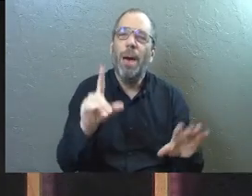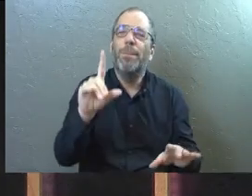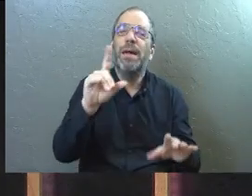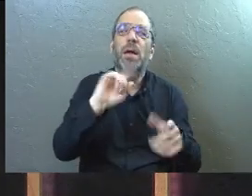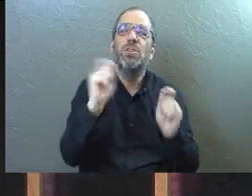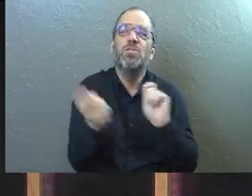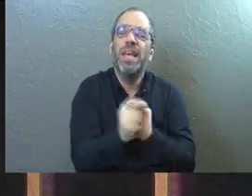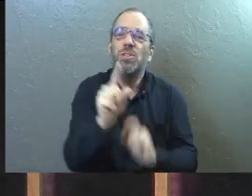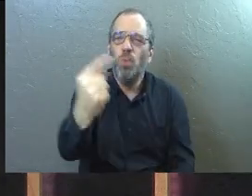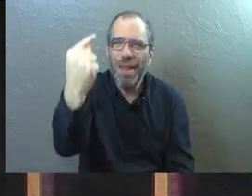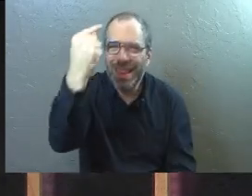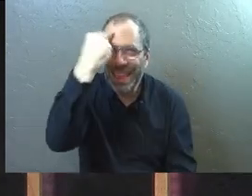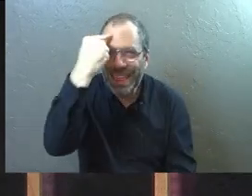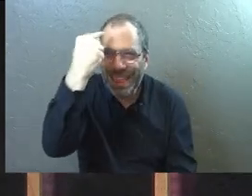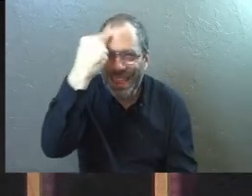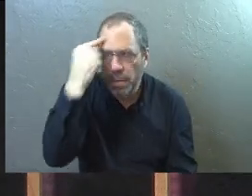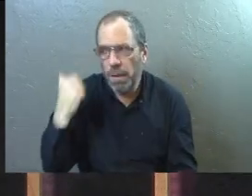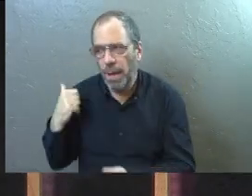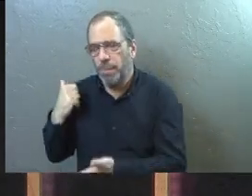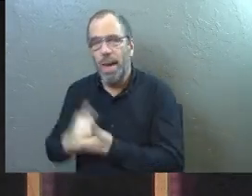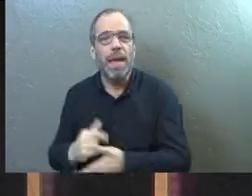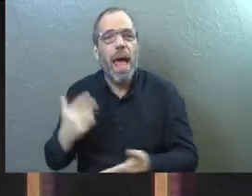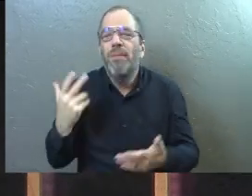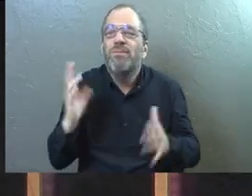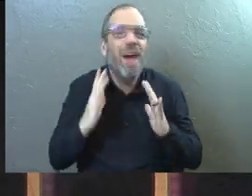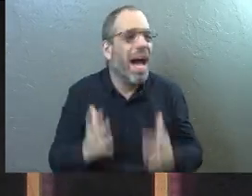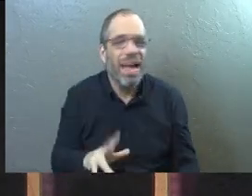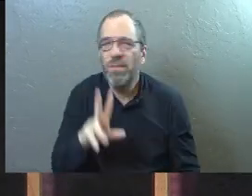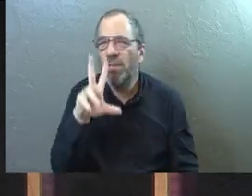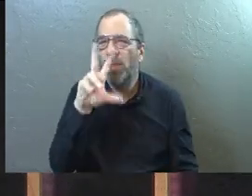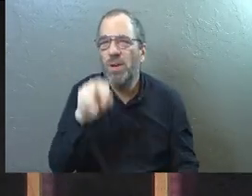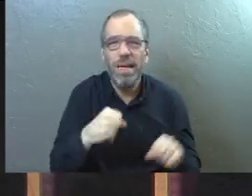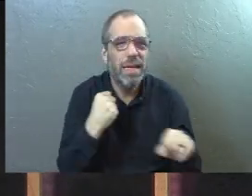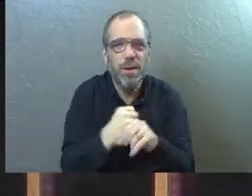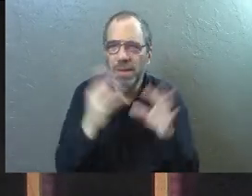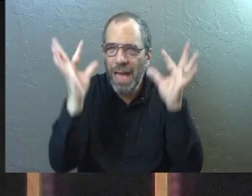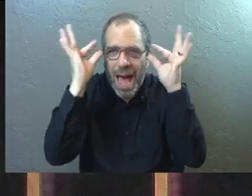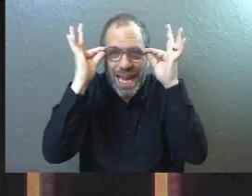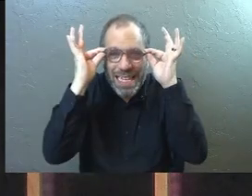change the way that you think. Maybe I'll wear glasses for 30 years.